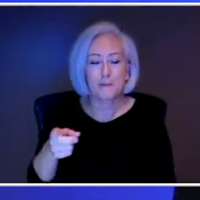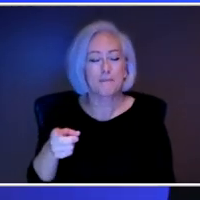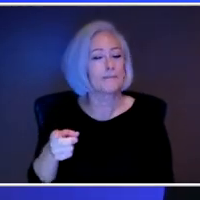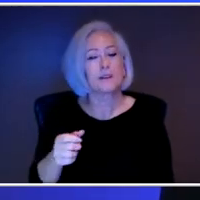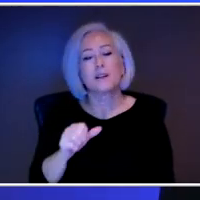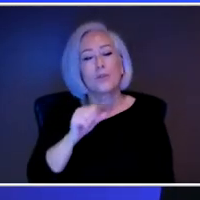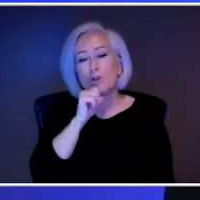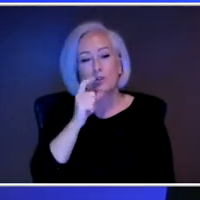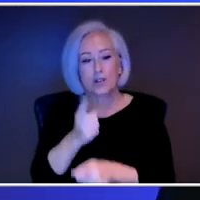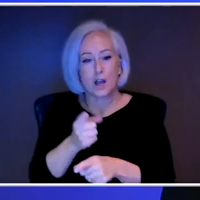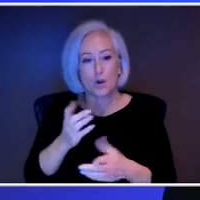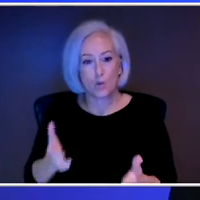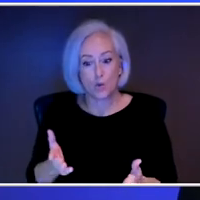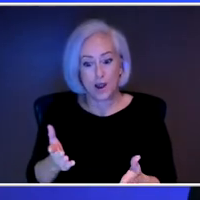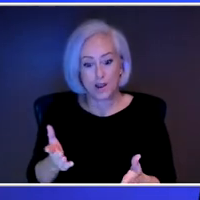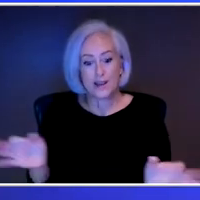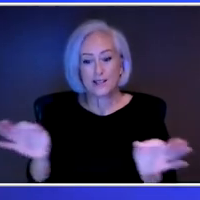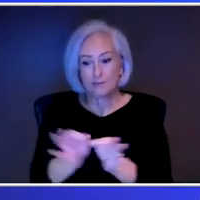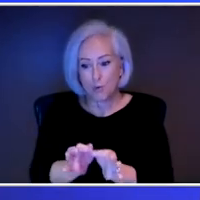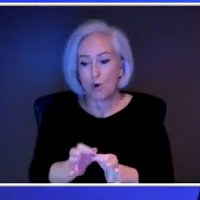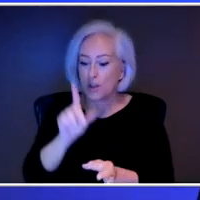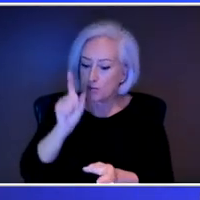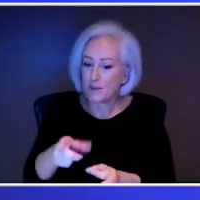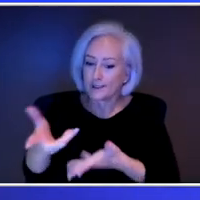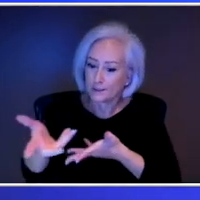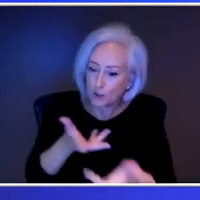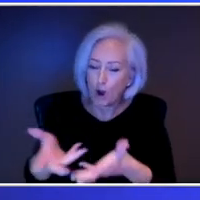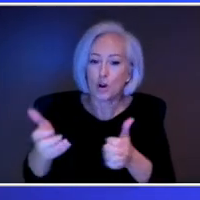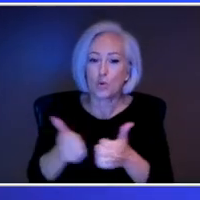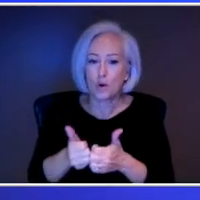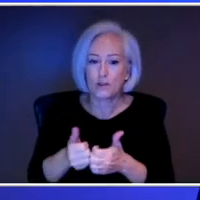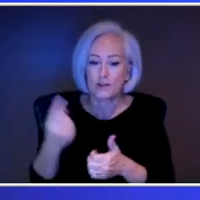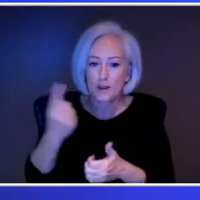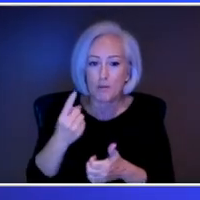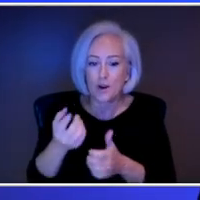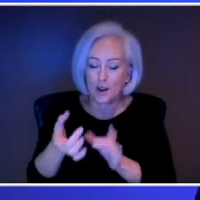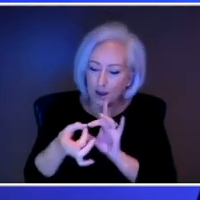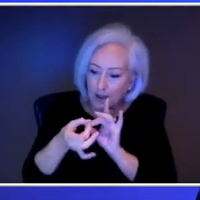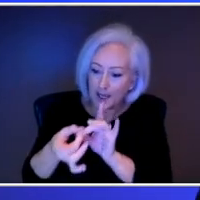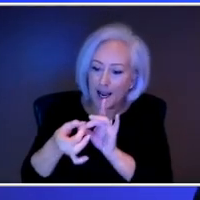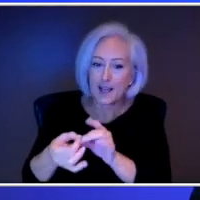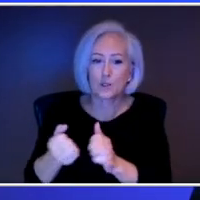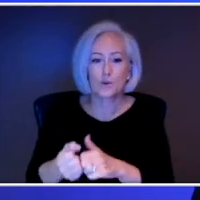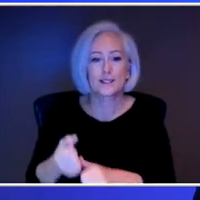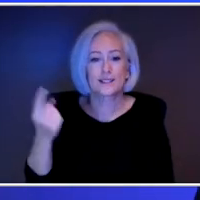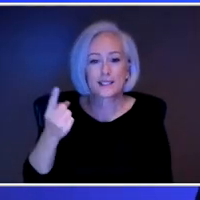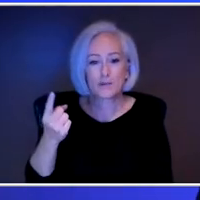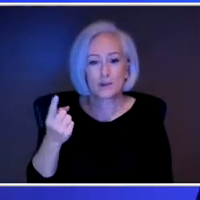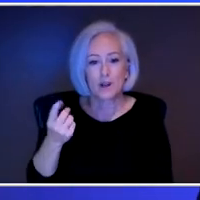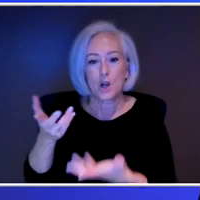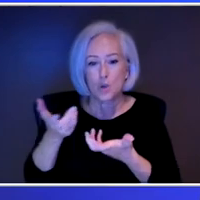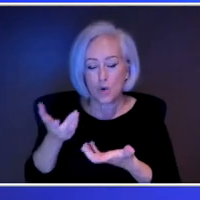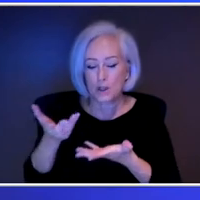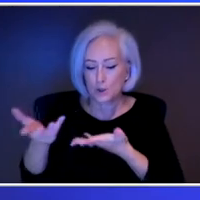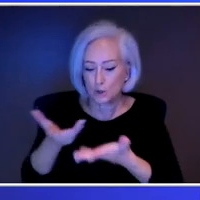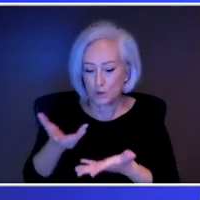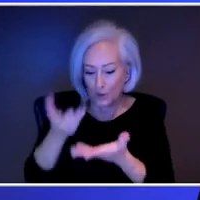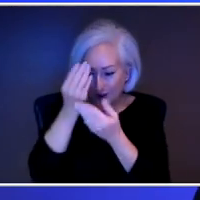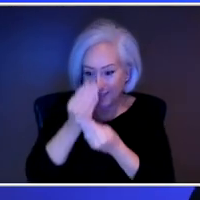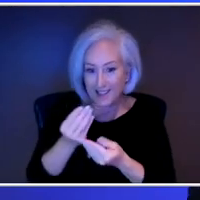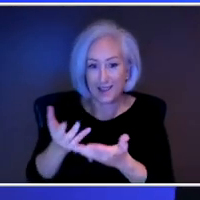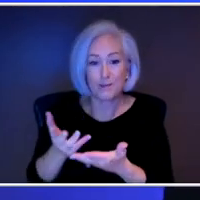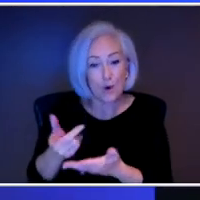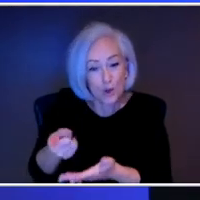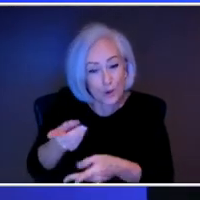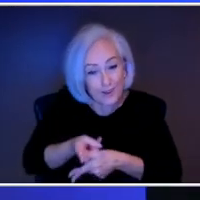just do it. We have to make sure that we're connecting with the people because we want to communicate caring in any way possible. That's